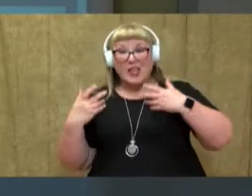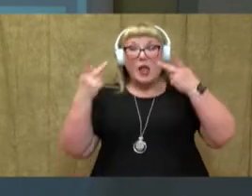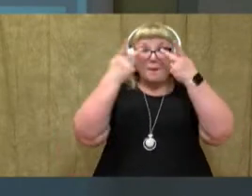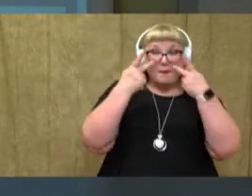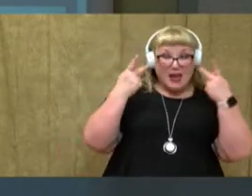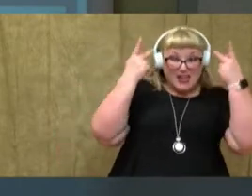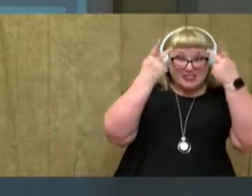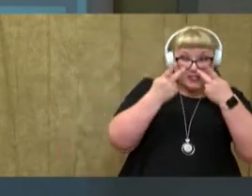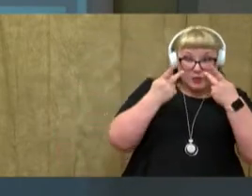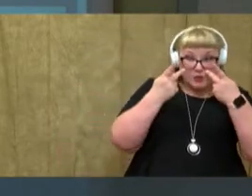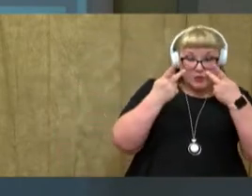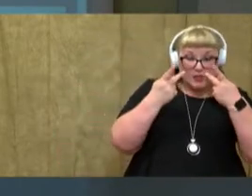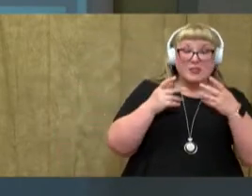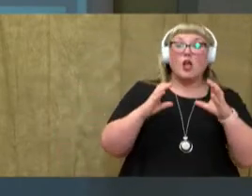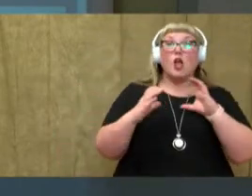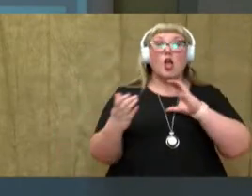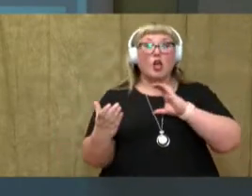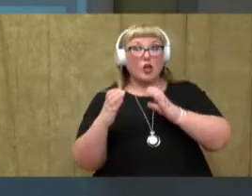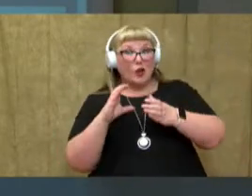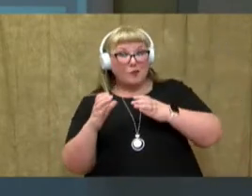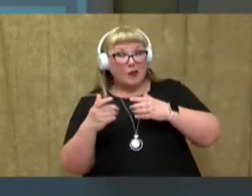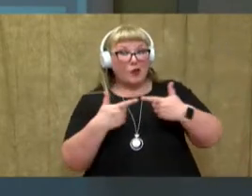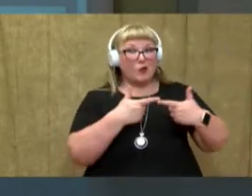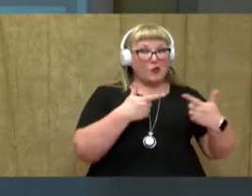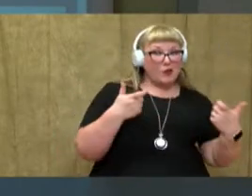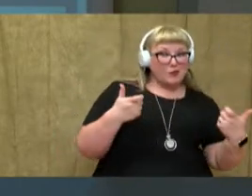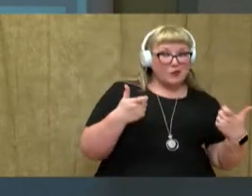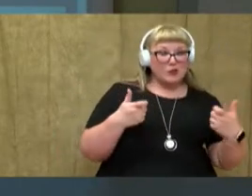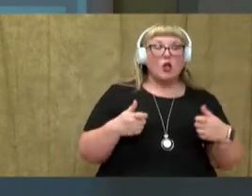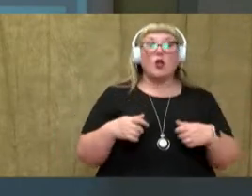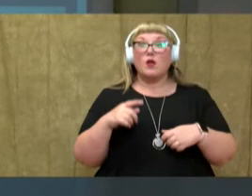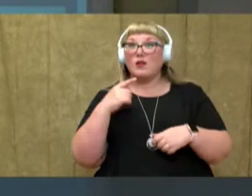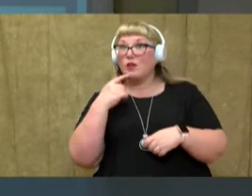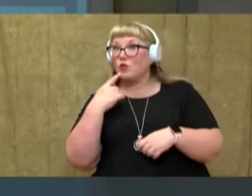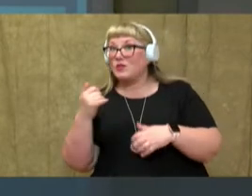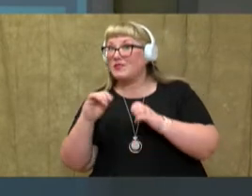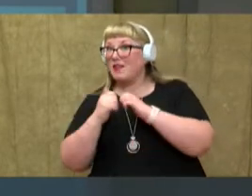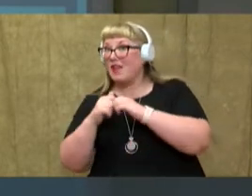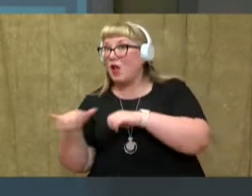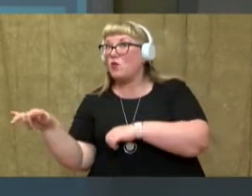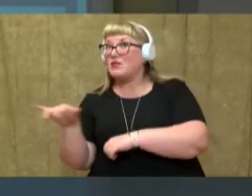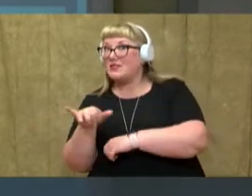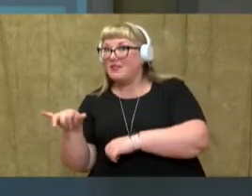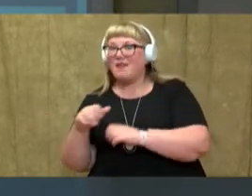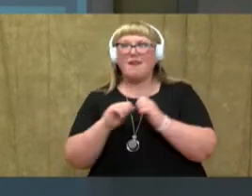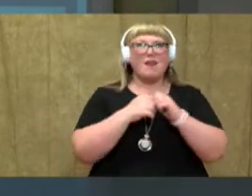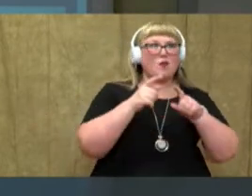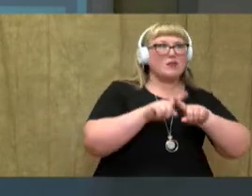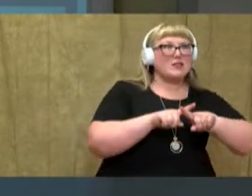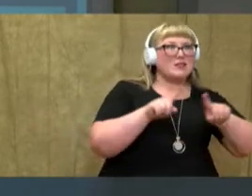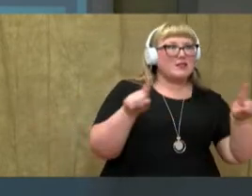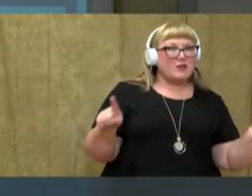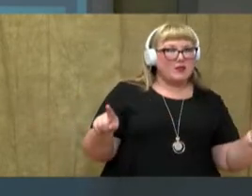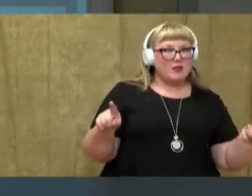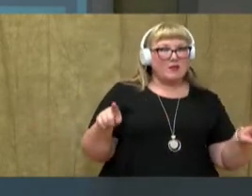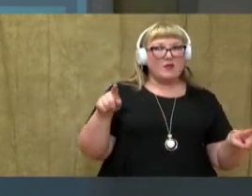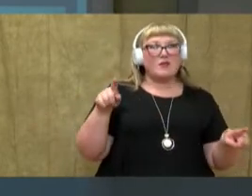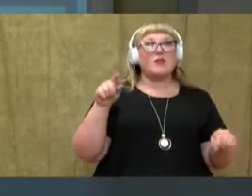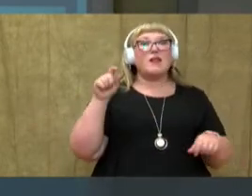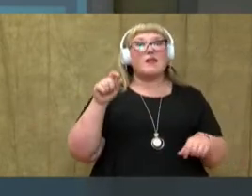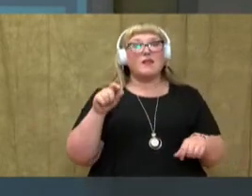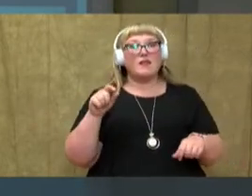Remember, compare and contrast is when we tell how something is alike and how they are different. This is our